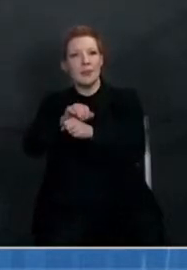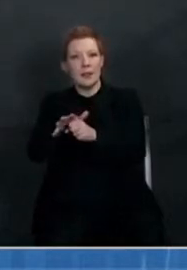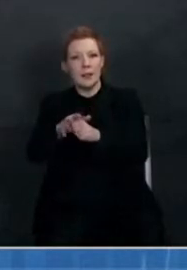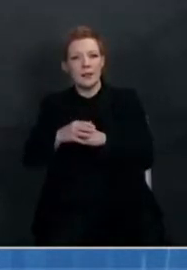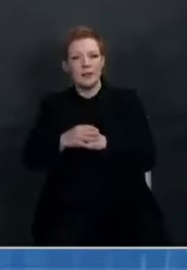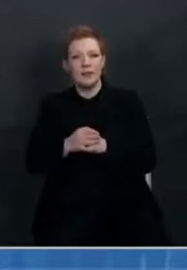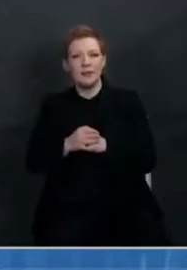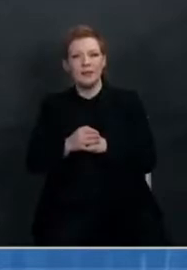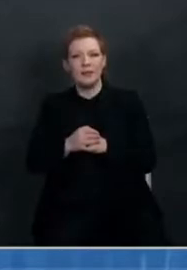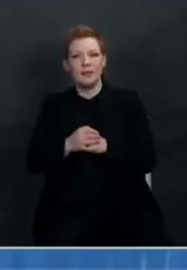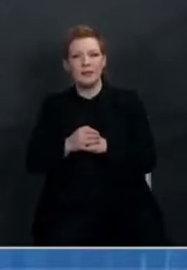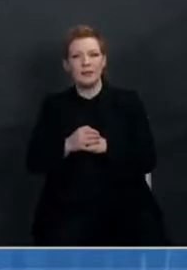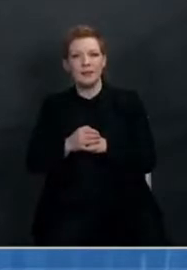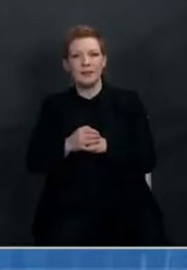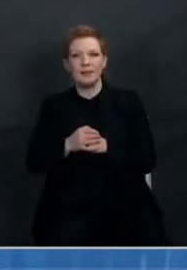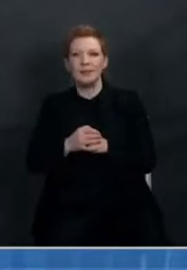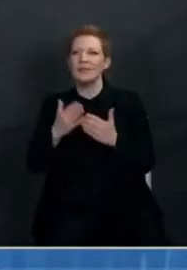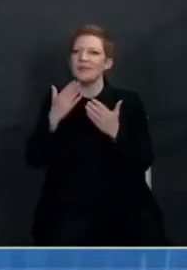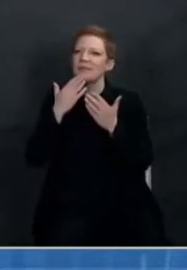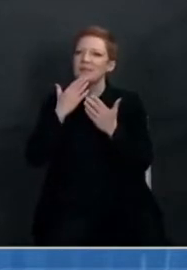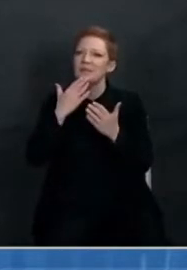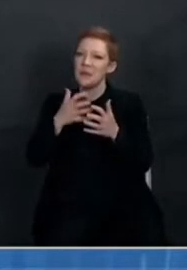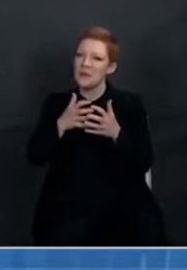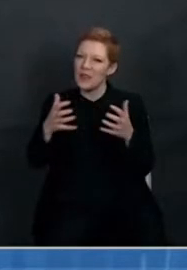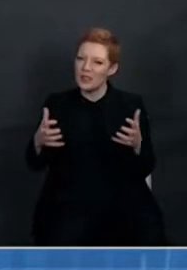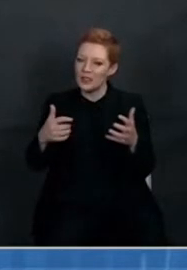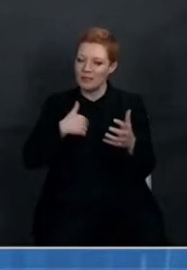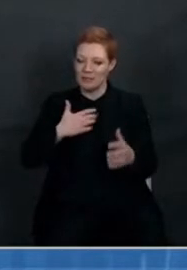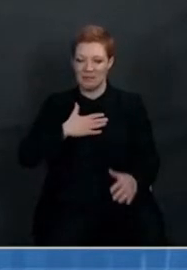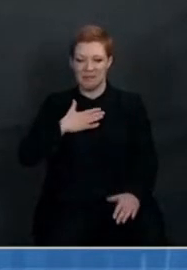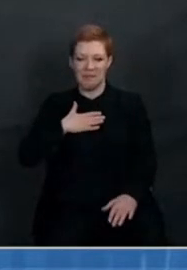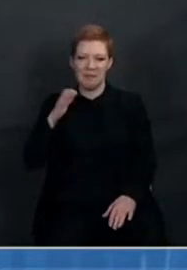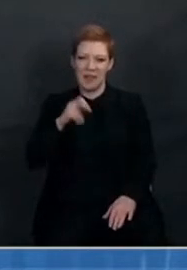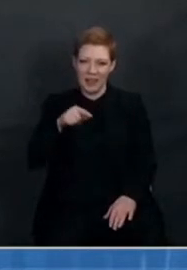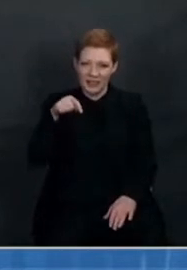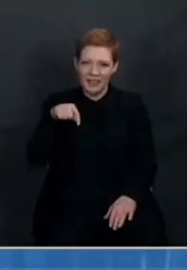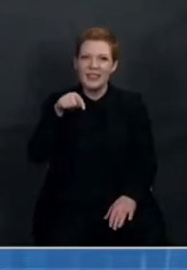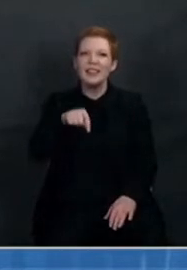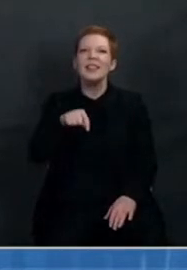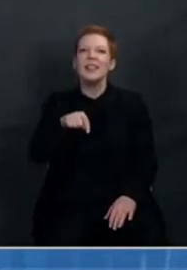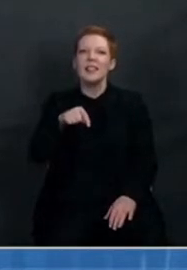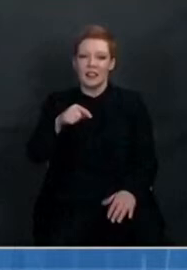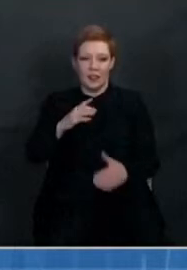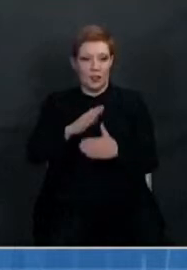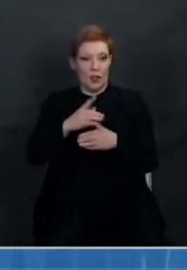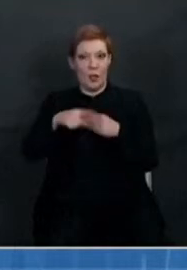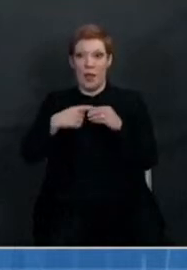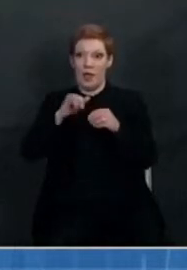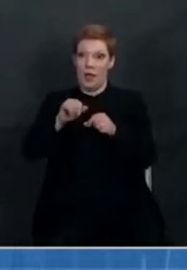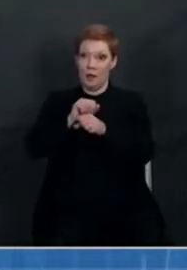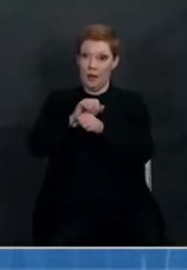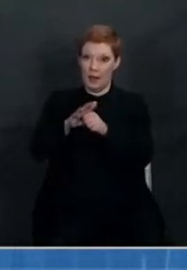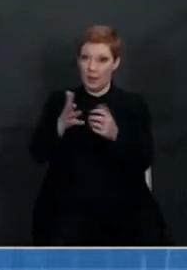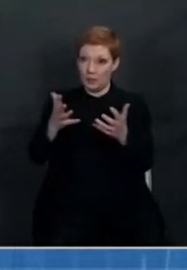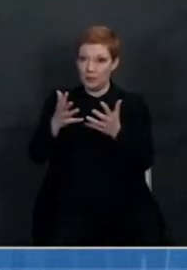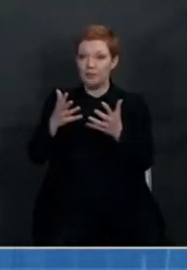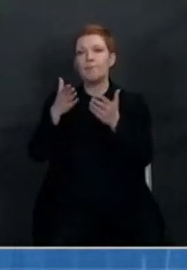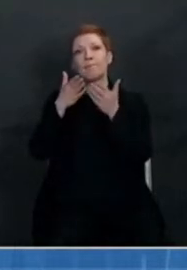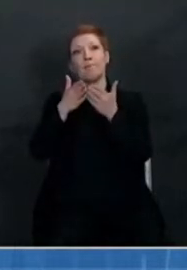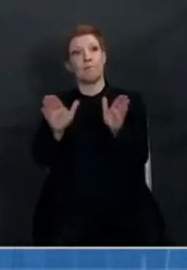Thank you so much. Good morning. I'm glad to be back to share the latest updates on the state of the pandemic. I'll start with an overview of the data.